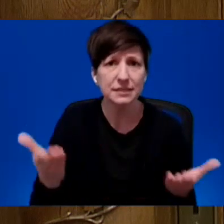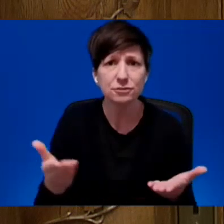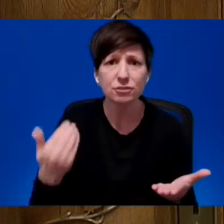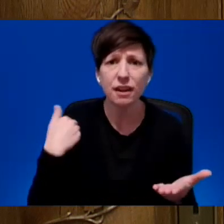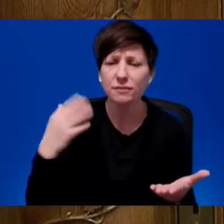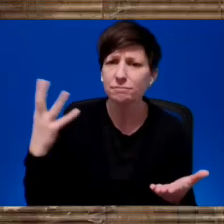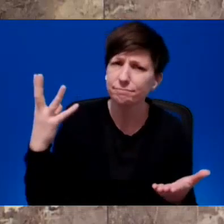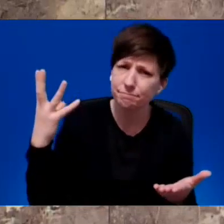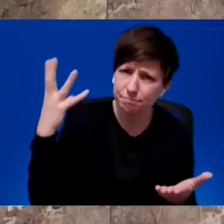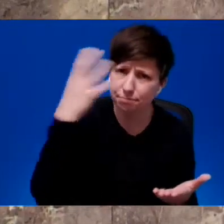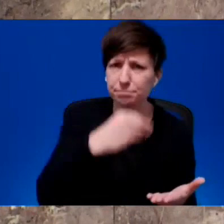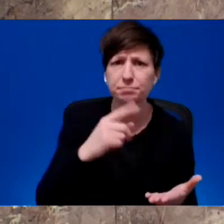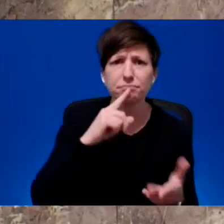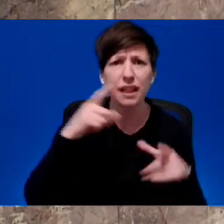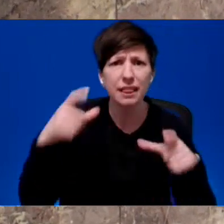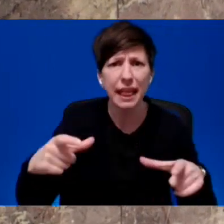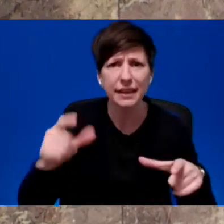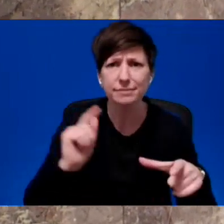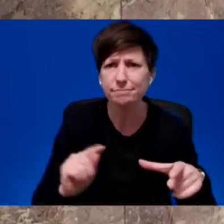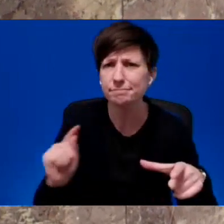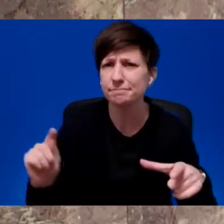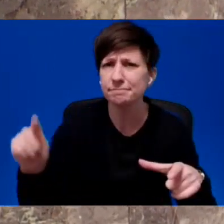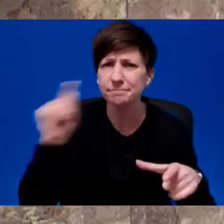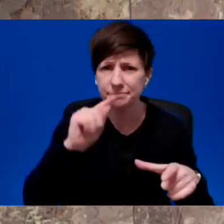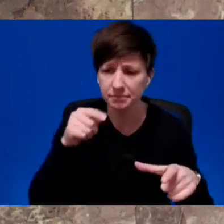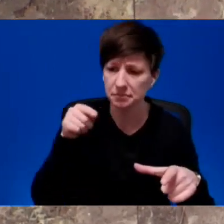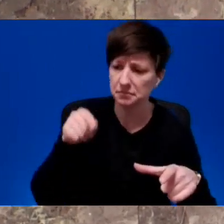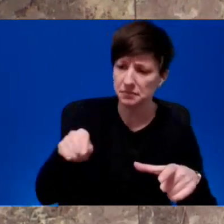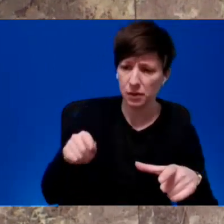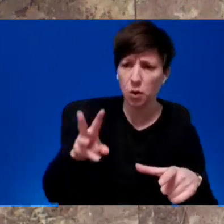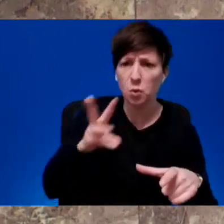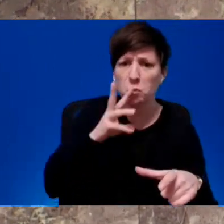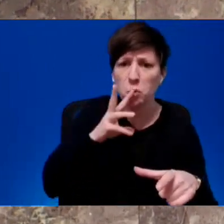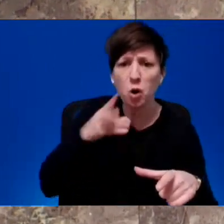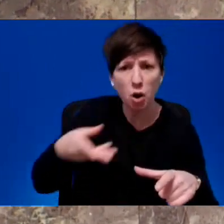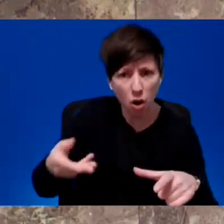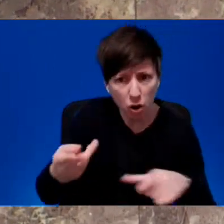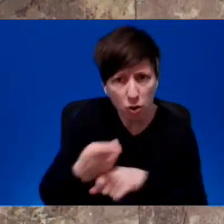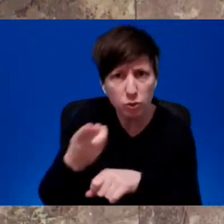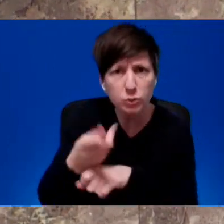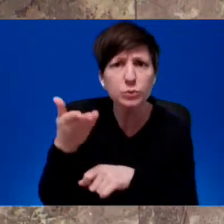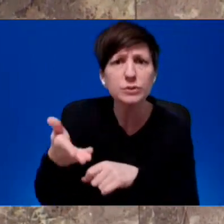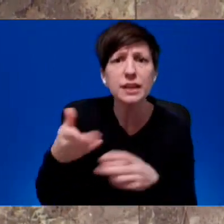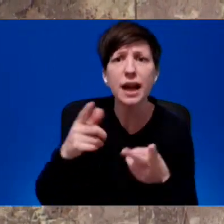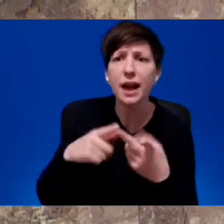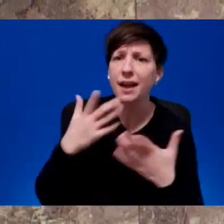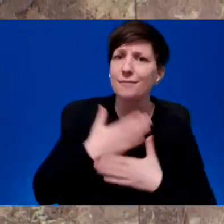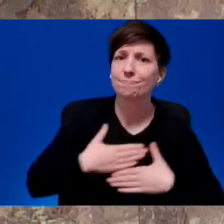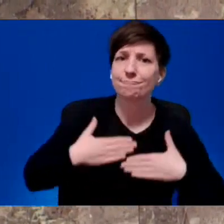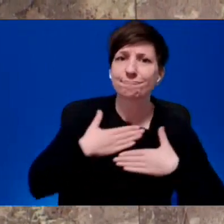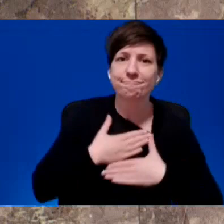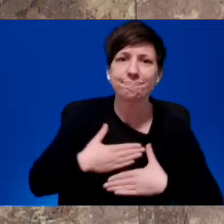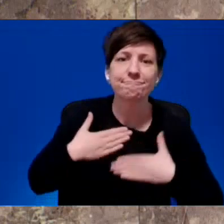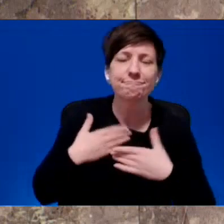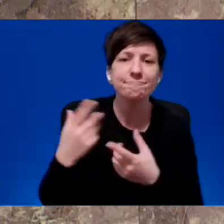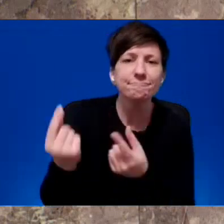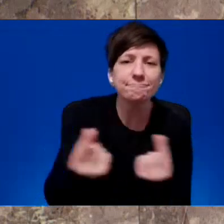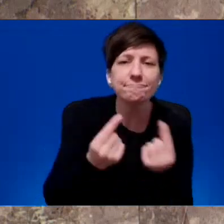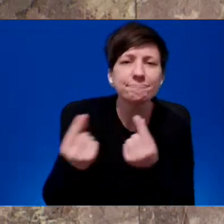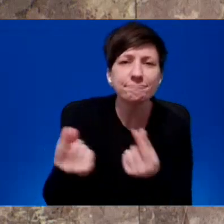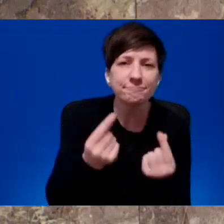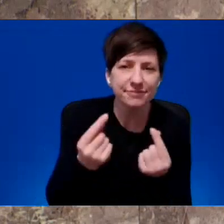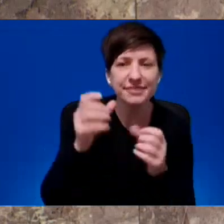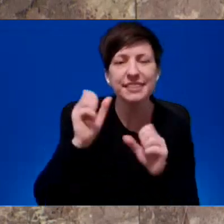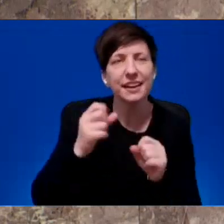world. They not only provide us with a water source, they are also home to recreation and countless memories for families and friends. However, our freshwater